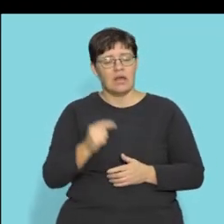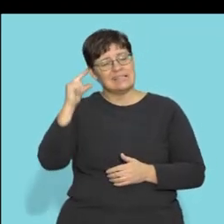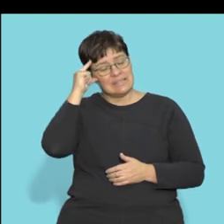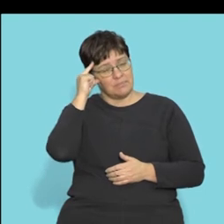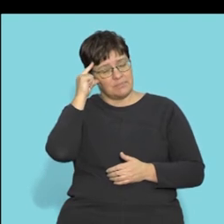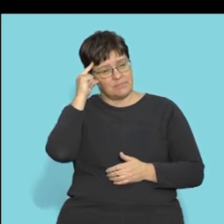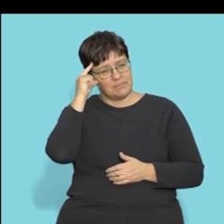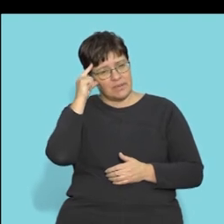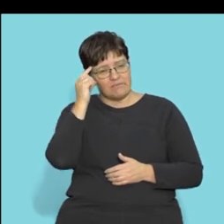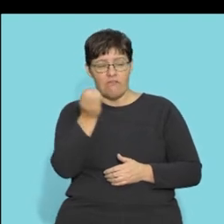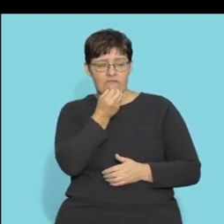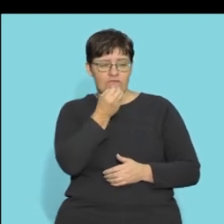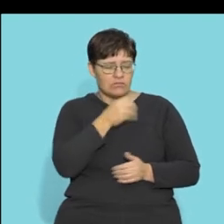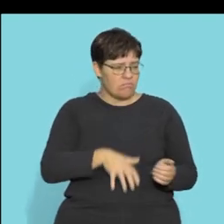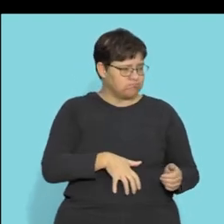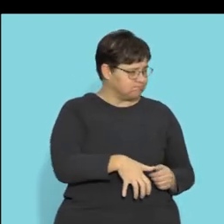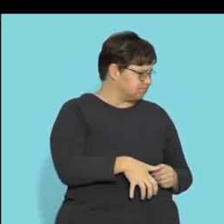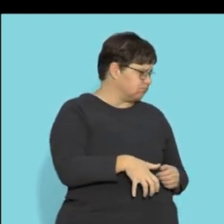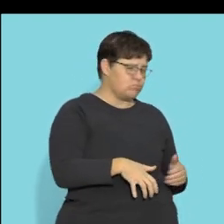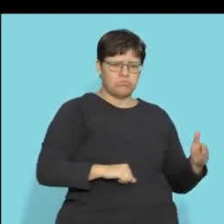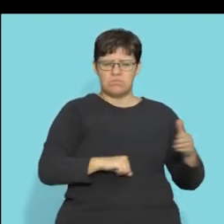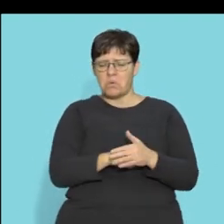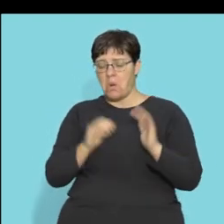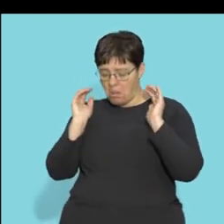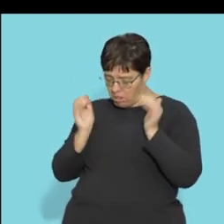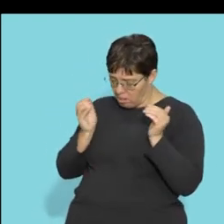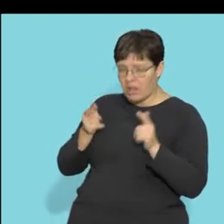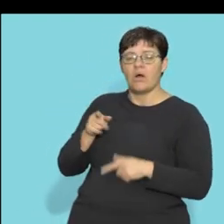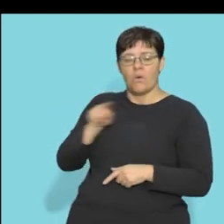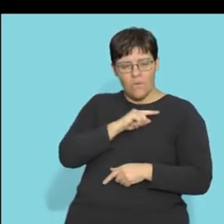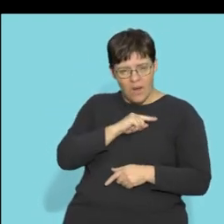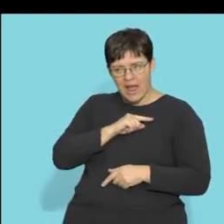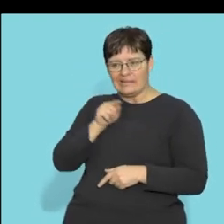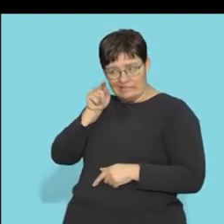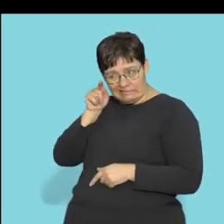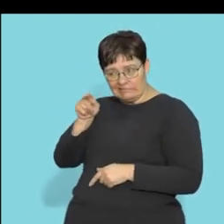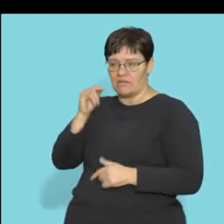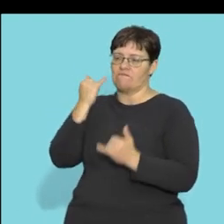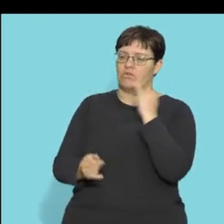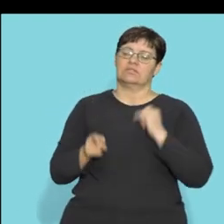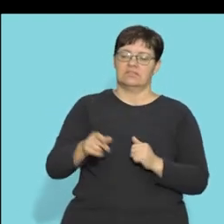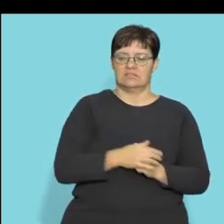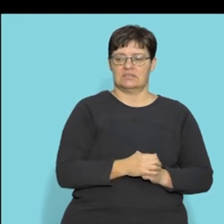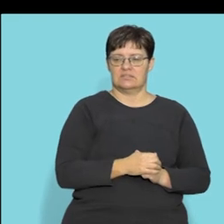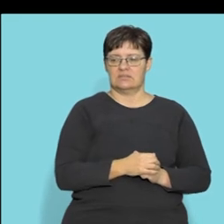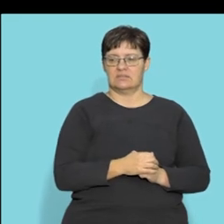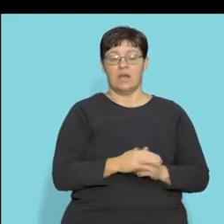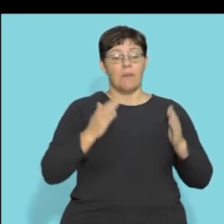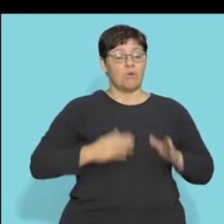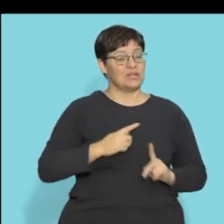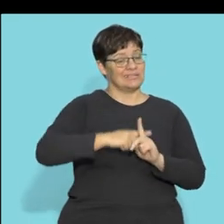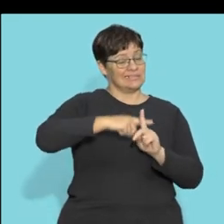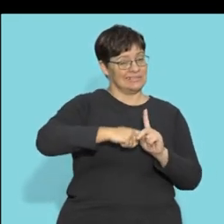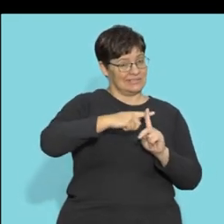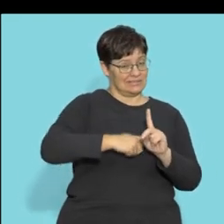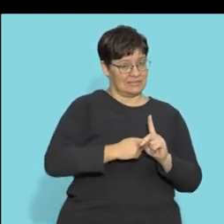hypothalamus thirdly sleep remember when you ate all that food in your mom's house now you're sleepy it's the hypothalamus